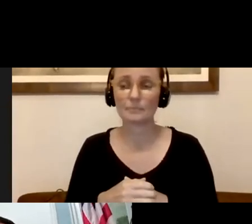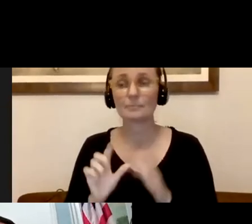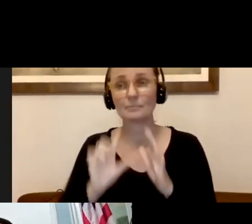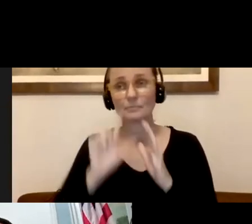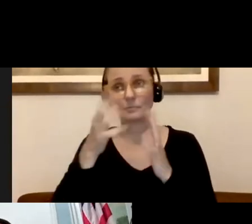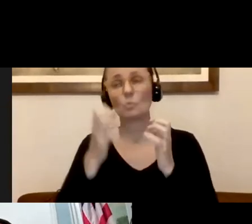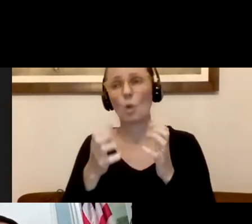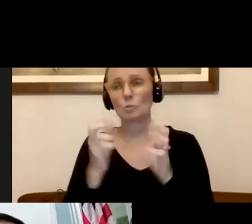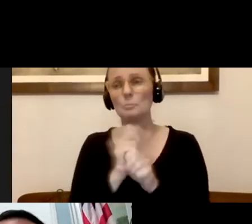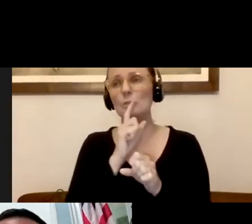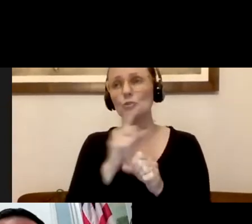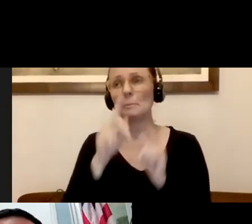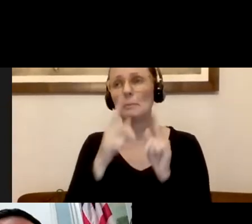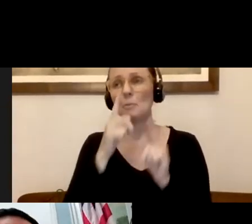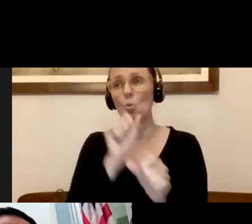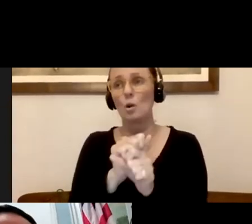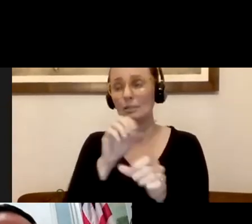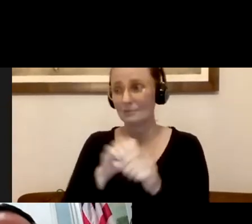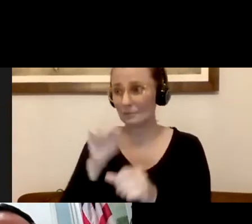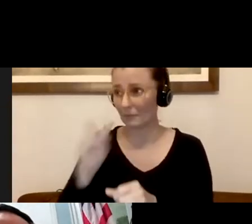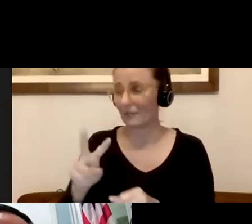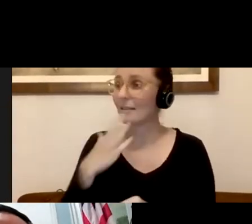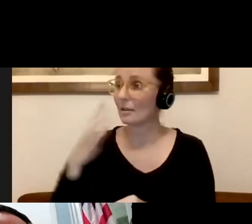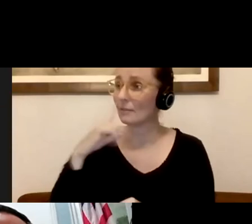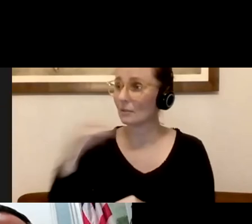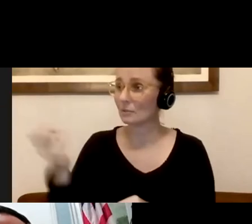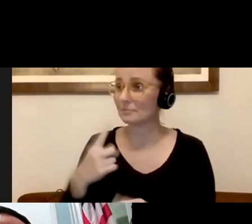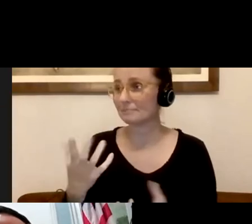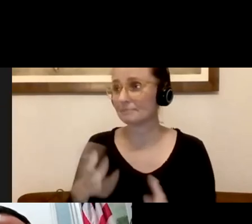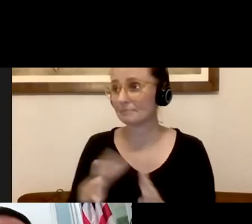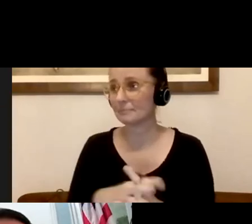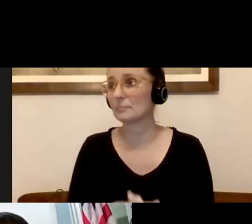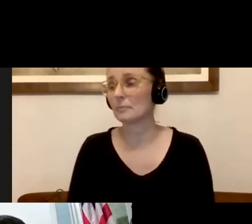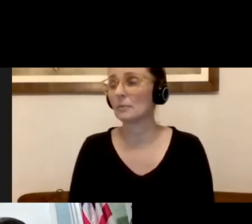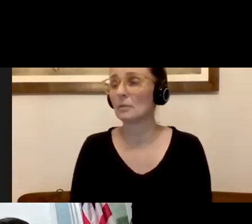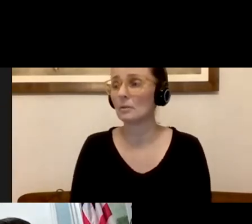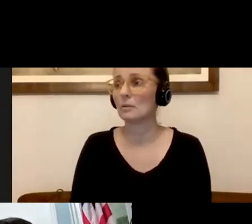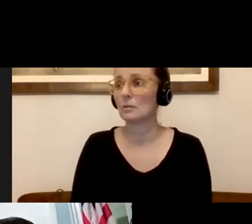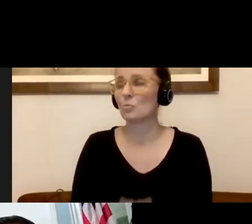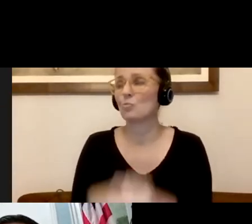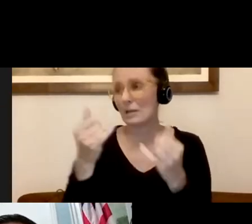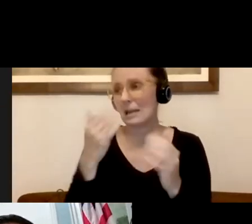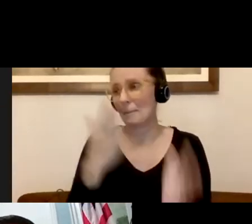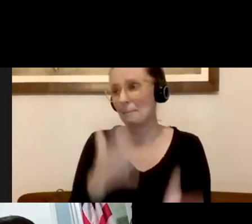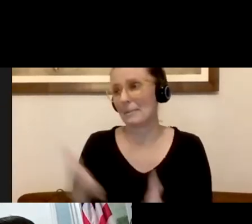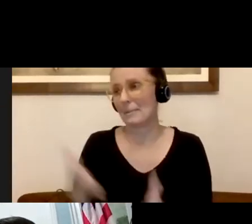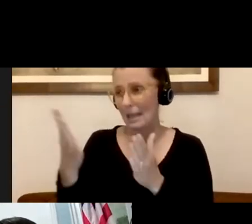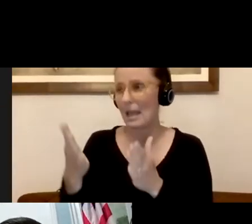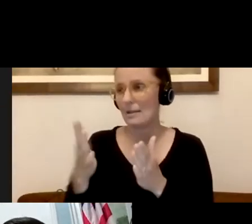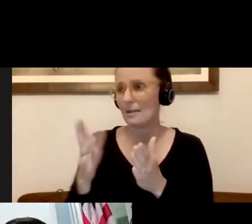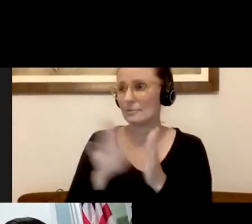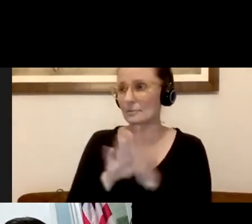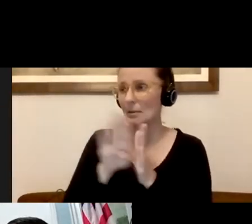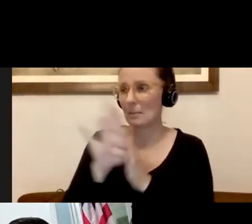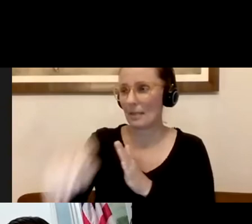plan to those essential workers. So thank you for the question. The short answer is that plan, uh, is developing and stay tuned, for